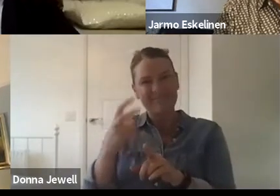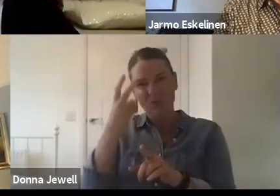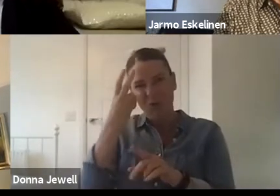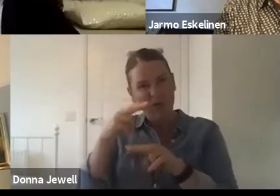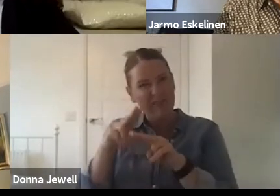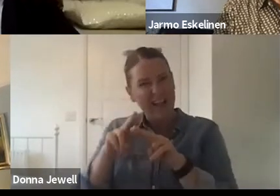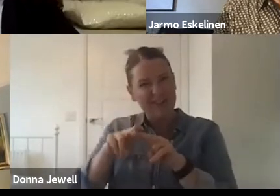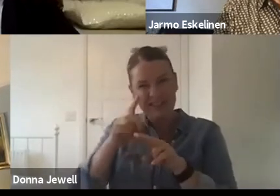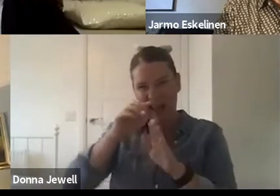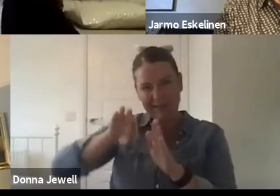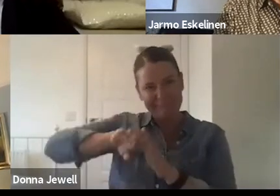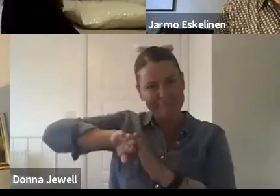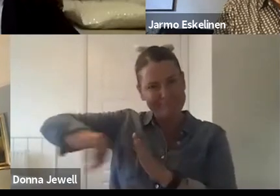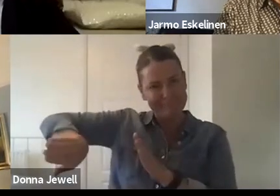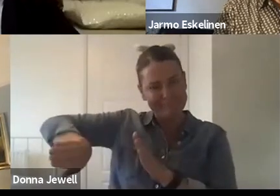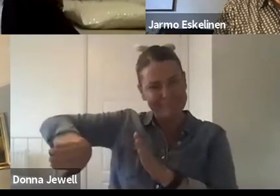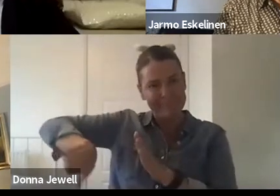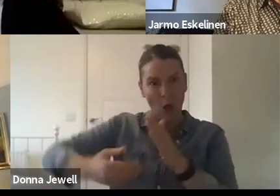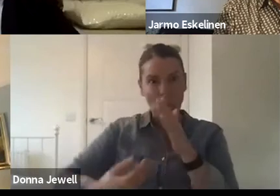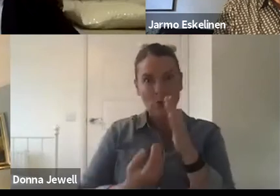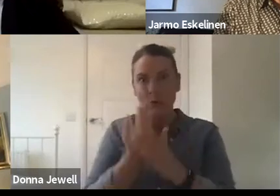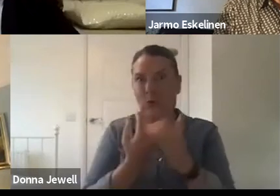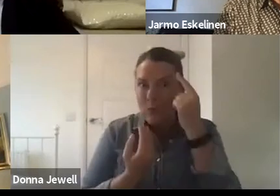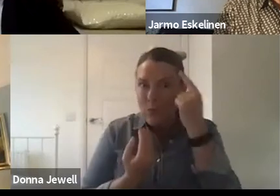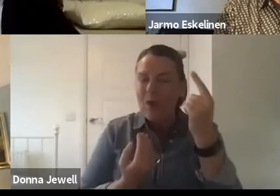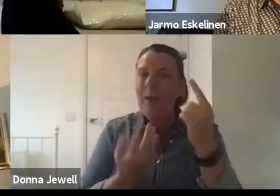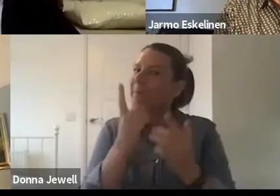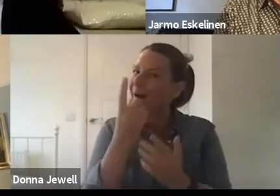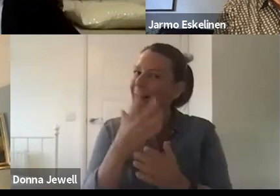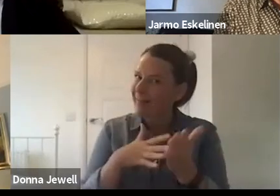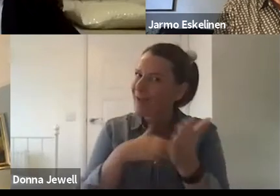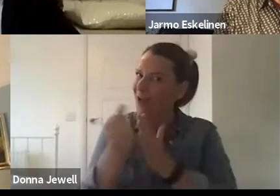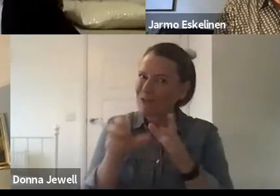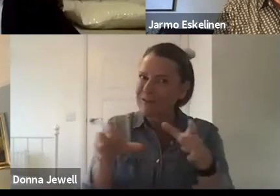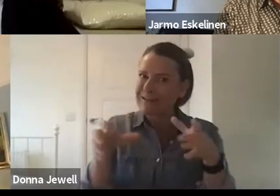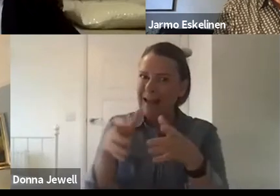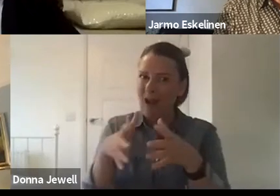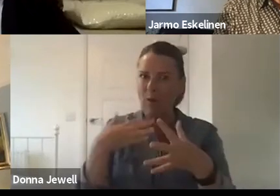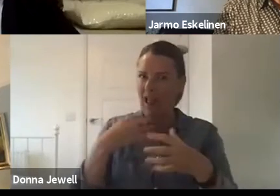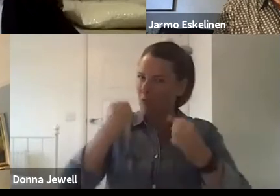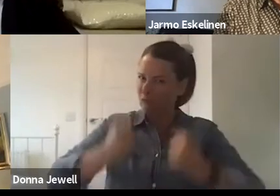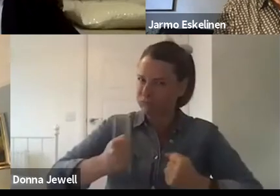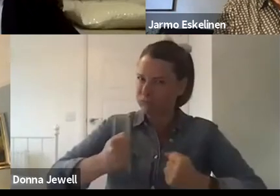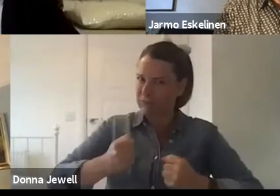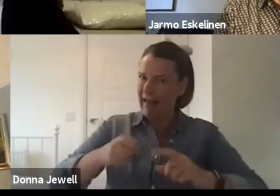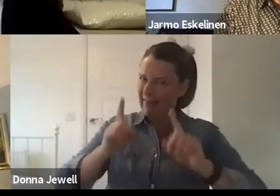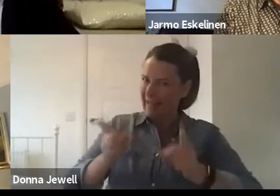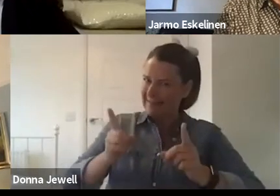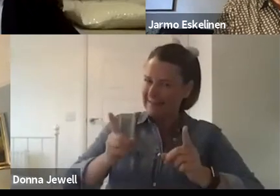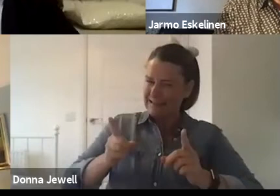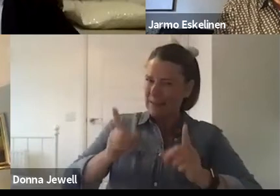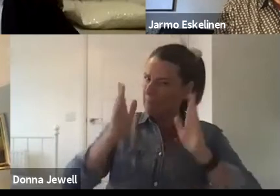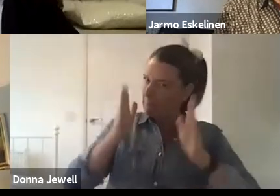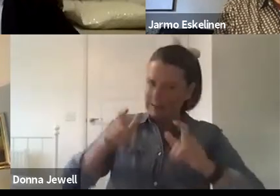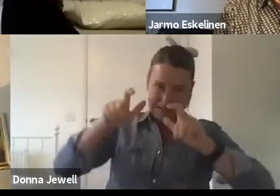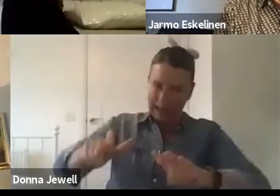can do differently. And I think in the cultural sector, we find that really hard. We hold on to things and we desperately try and make them work. And because,